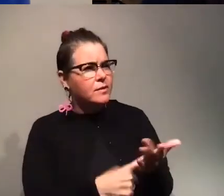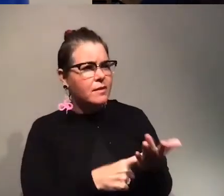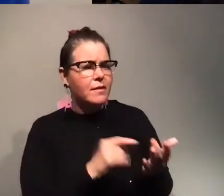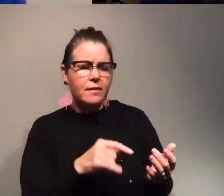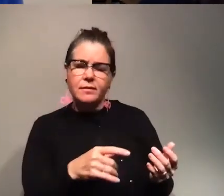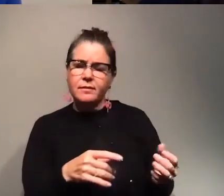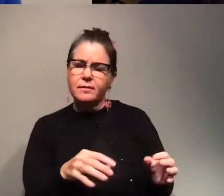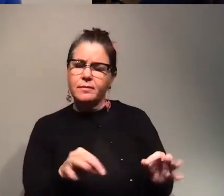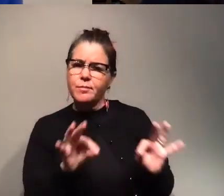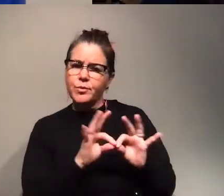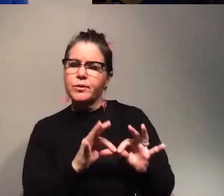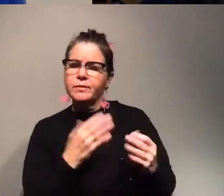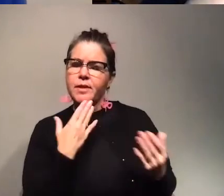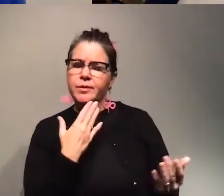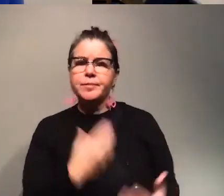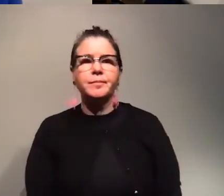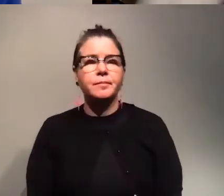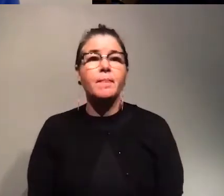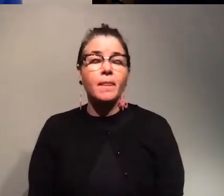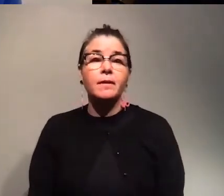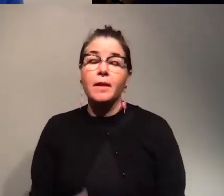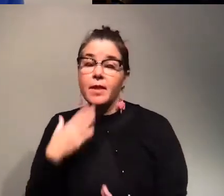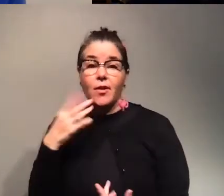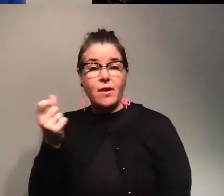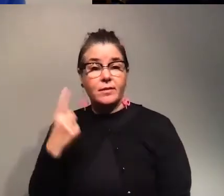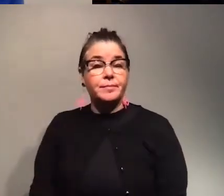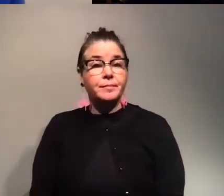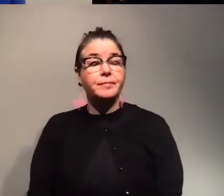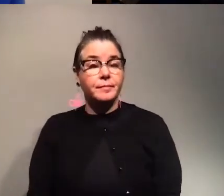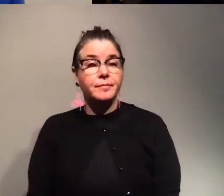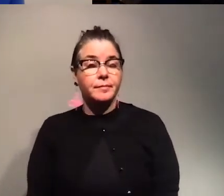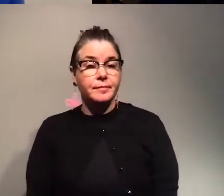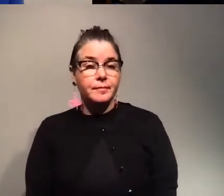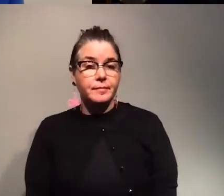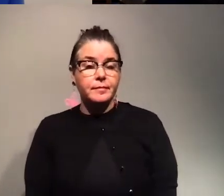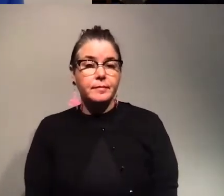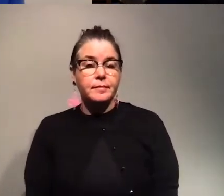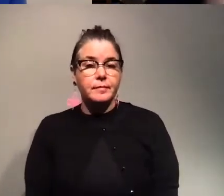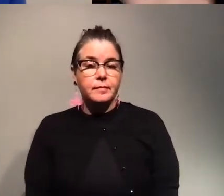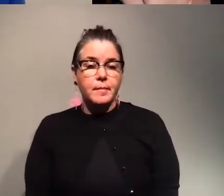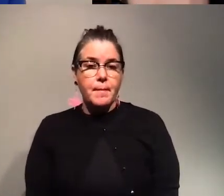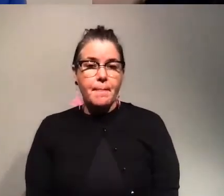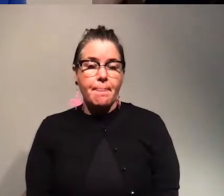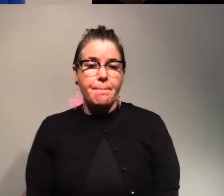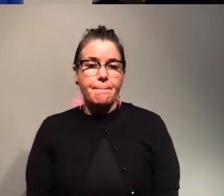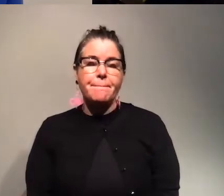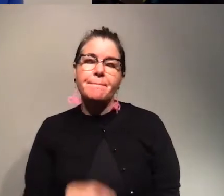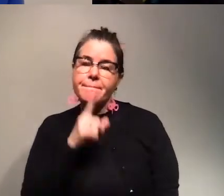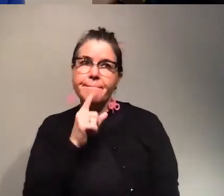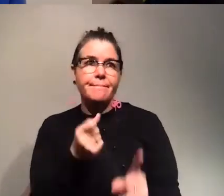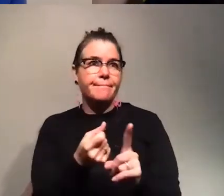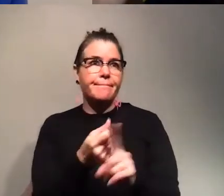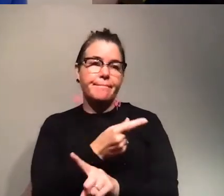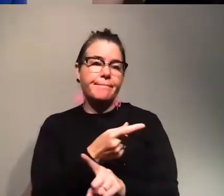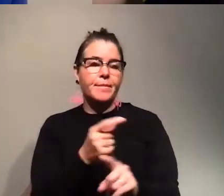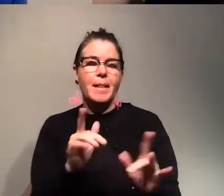so glad that we that we brought that up that's yeah yeah thank you for asking yeah no problem um do you have not to change the subject to something much lighter